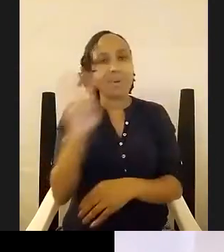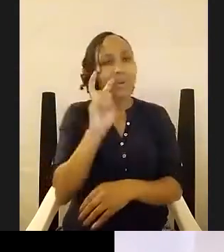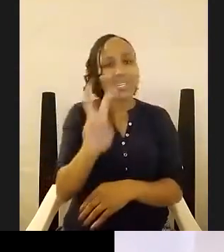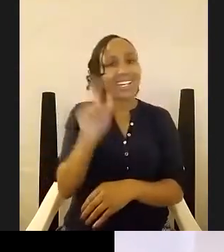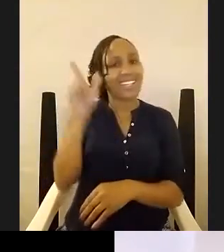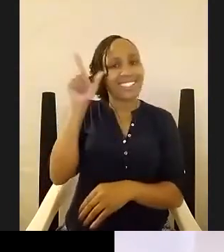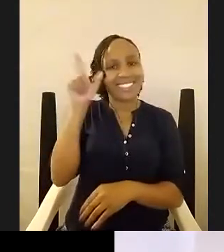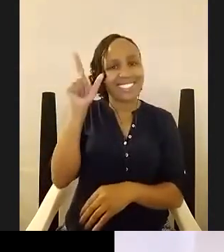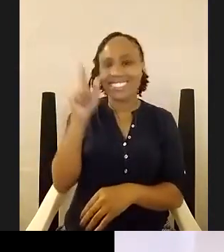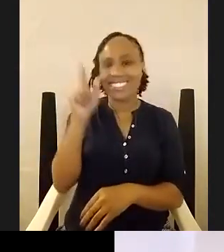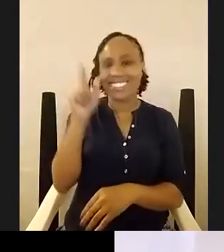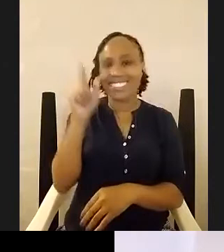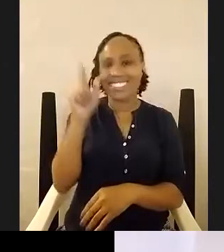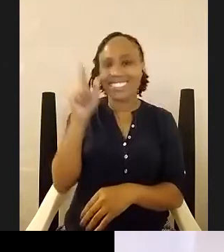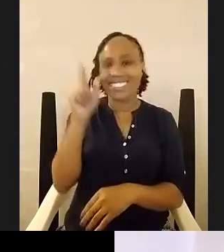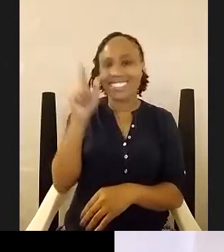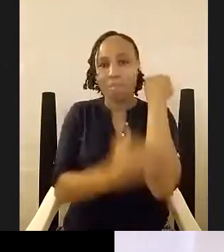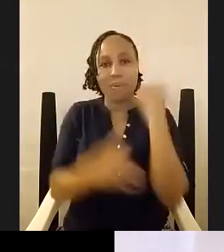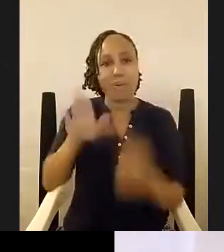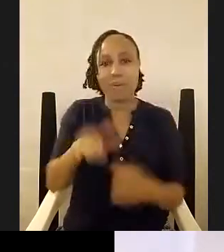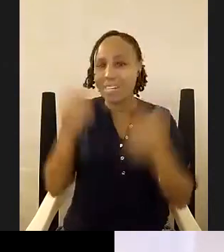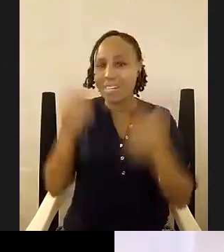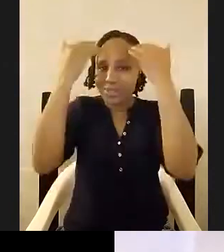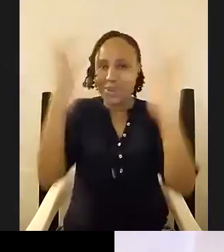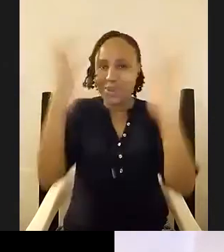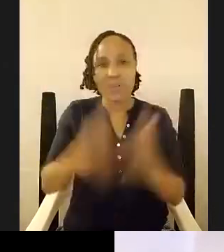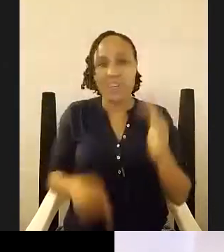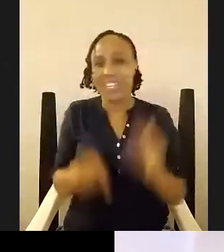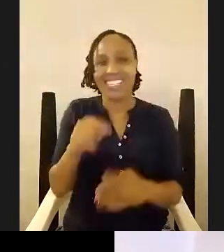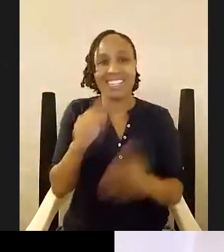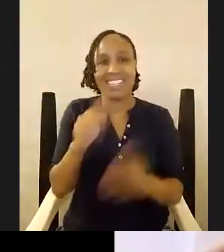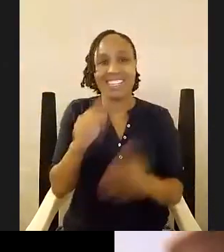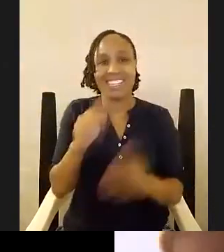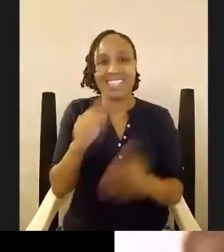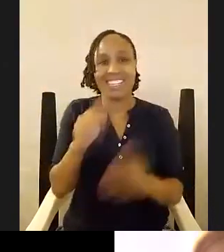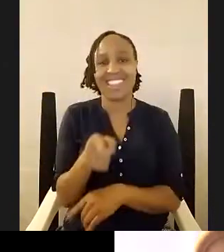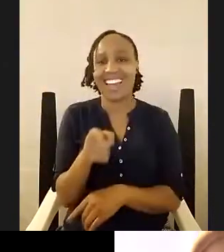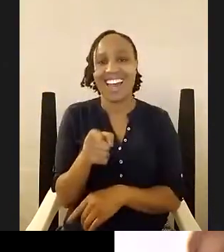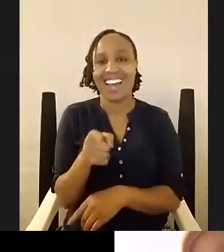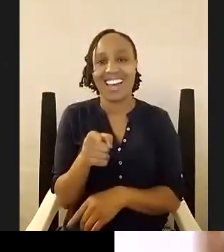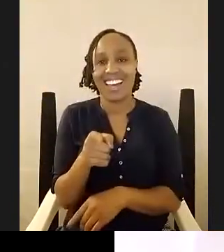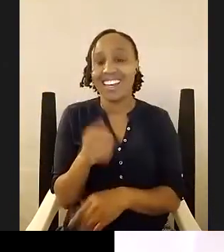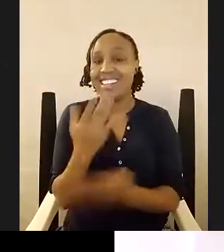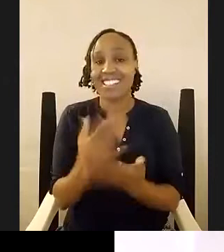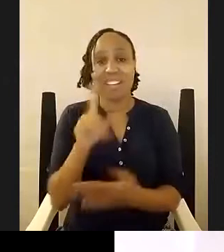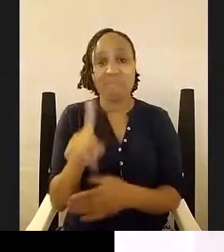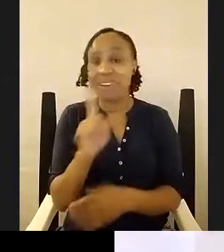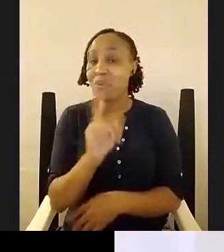this poor woman didn't know what she's in for someone want her beforehand